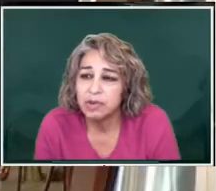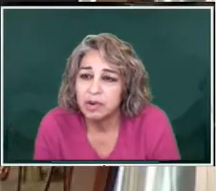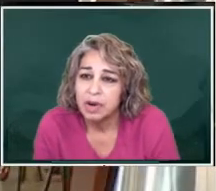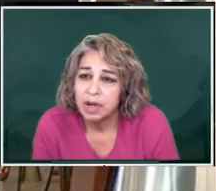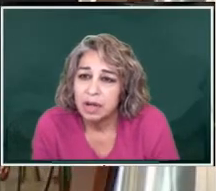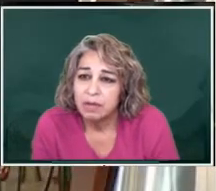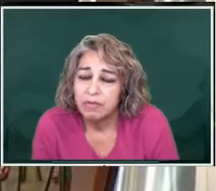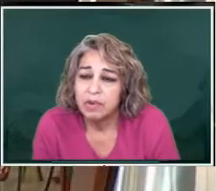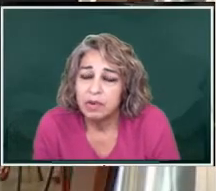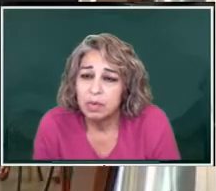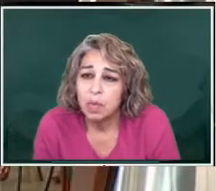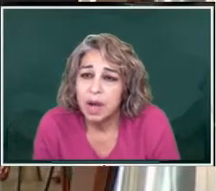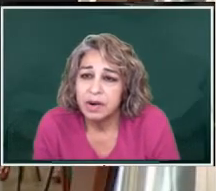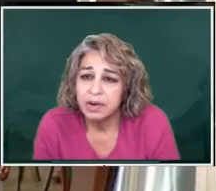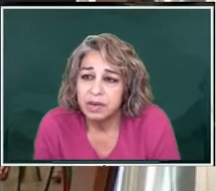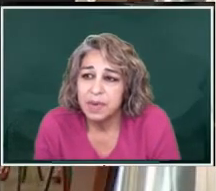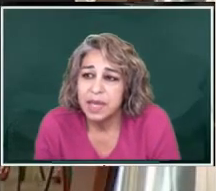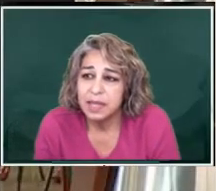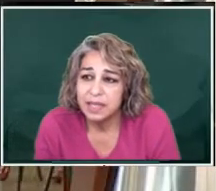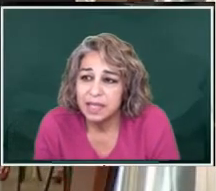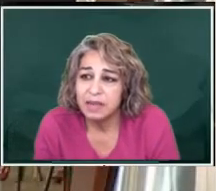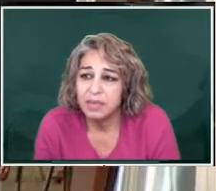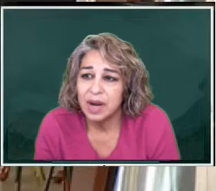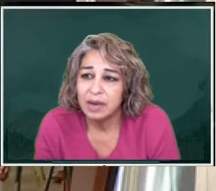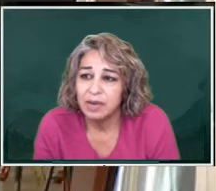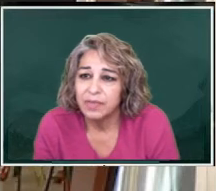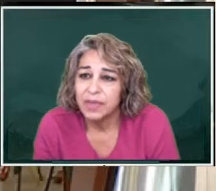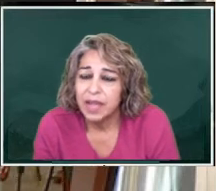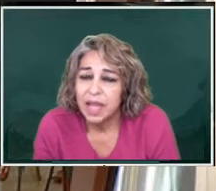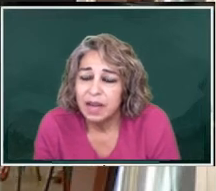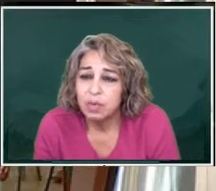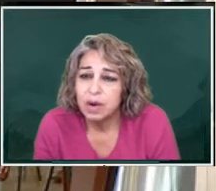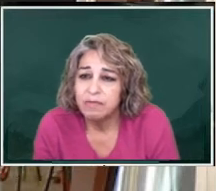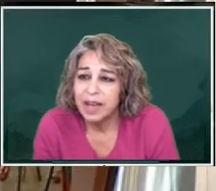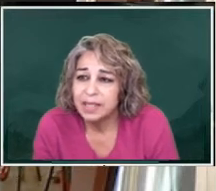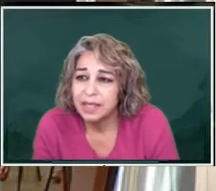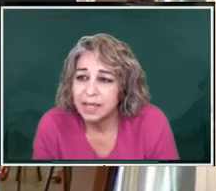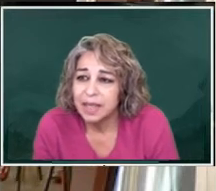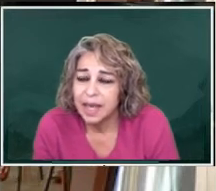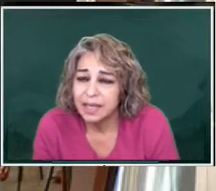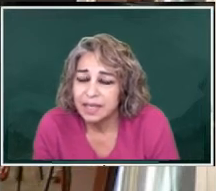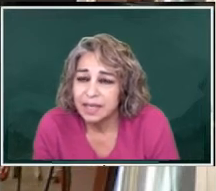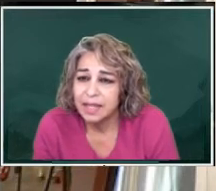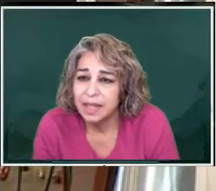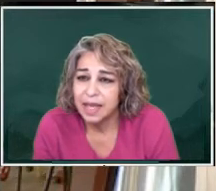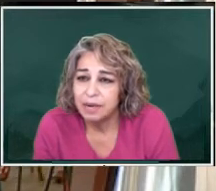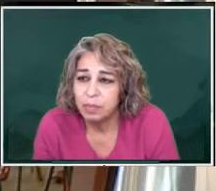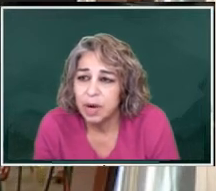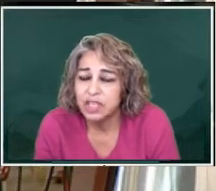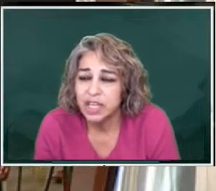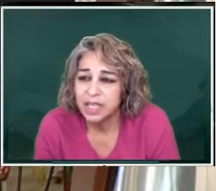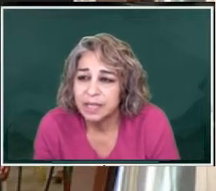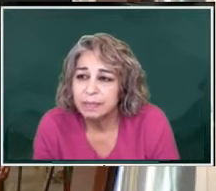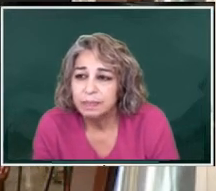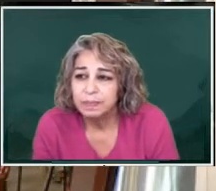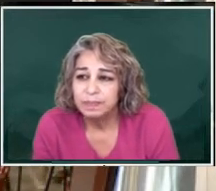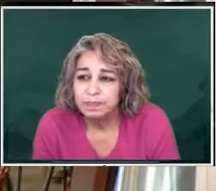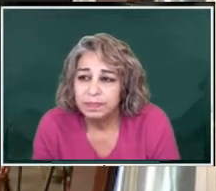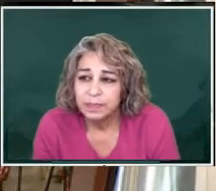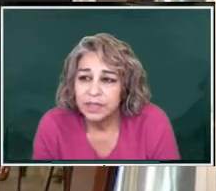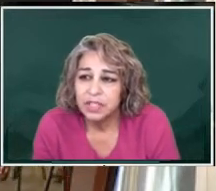also for water to be in the city of Durango. And we're advancing that in that project